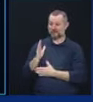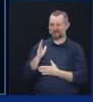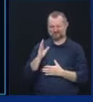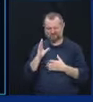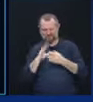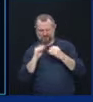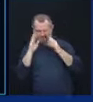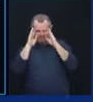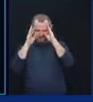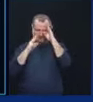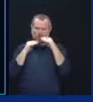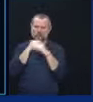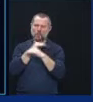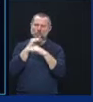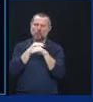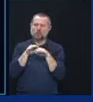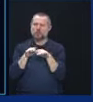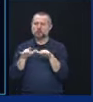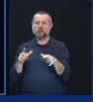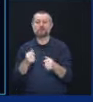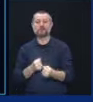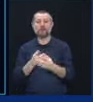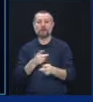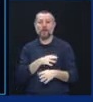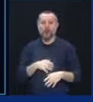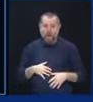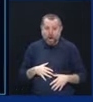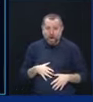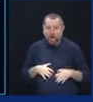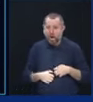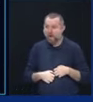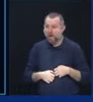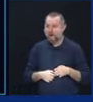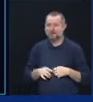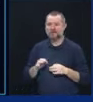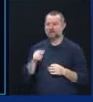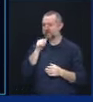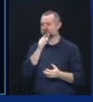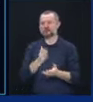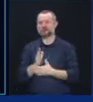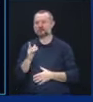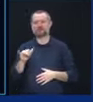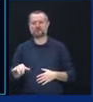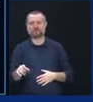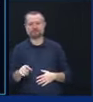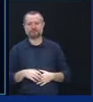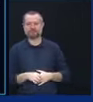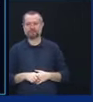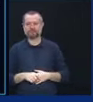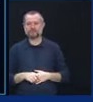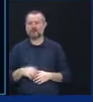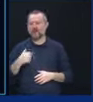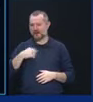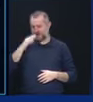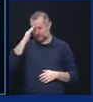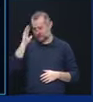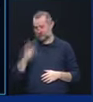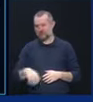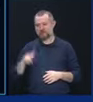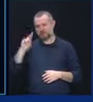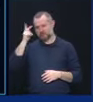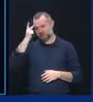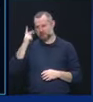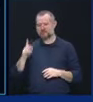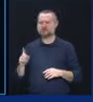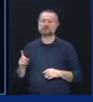that causes pain to families. I understand politics is a nasty business in this